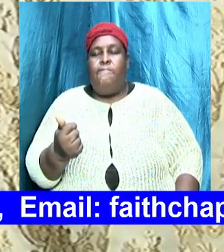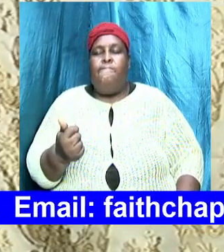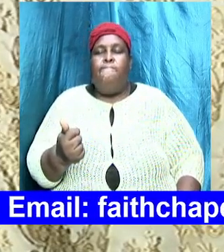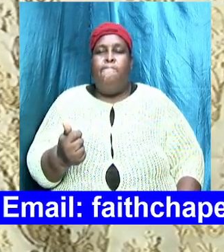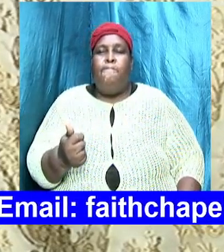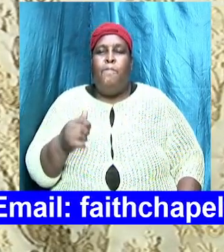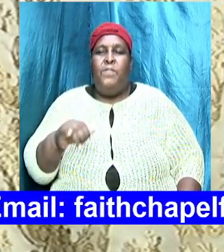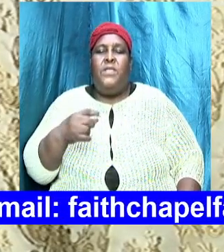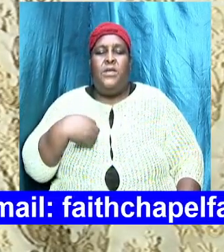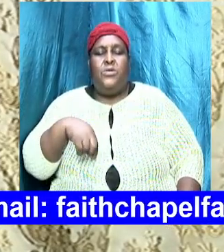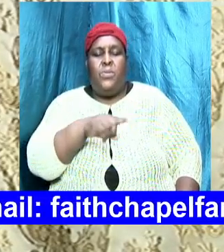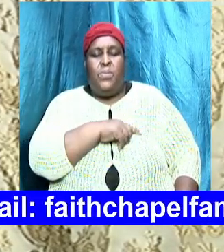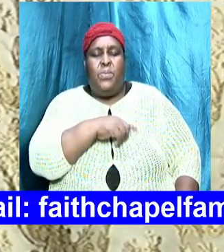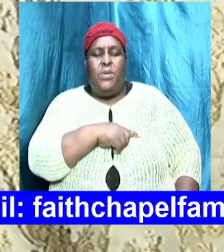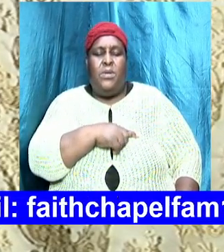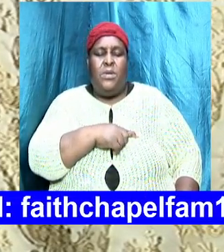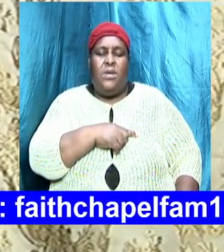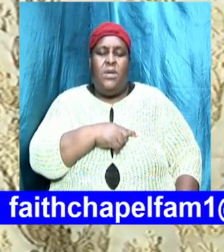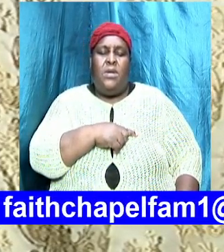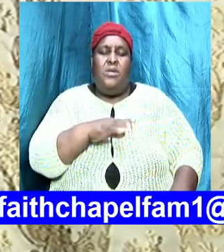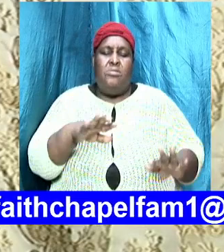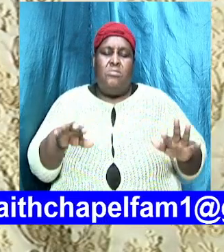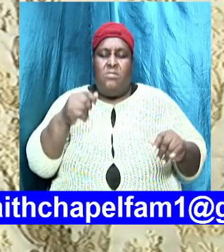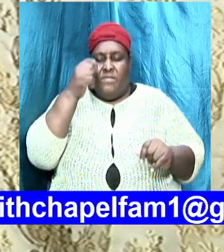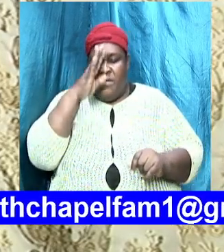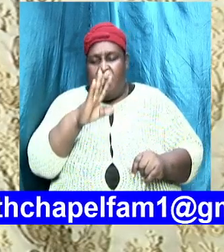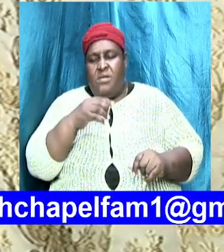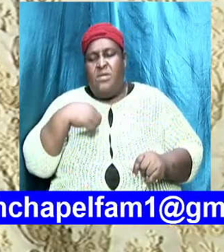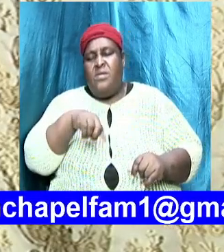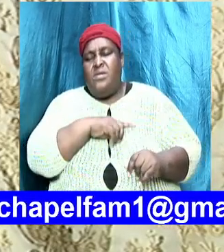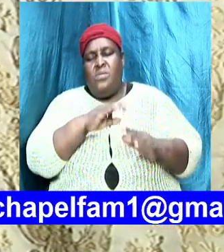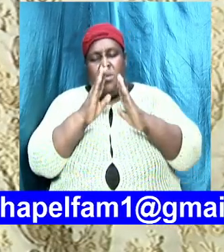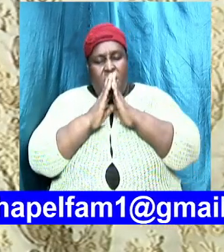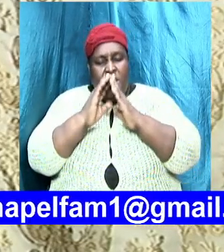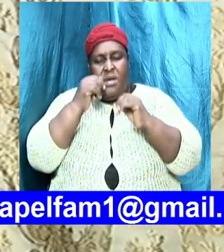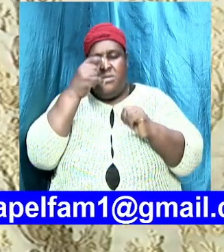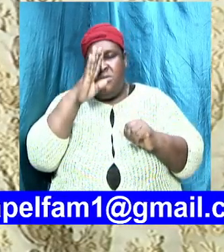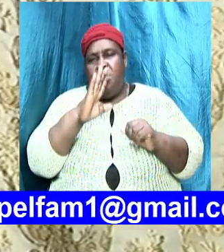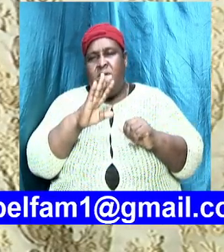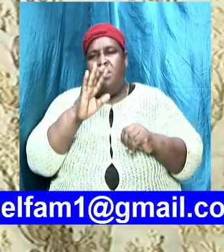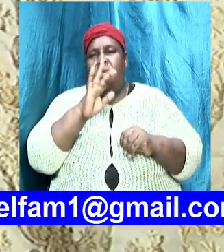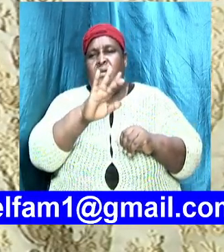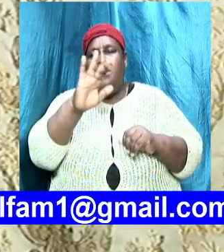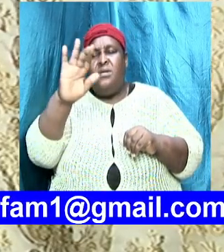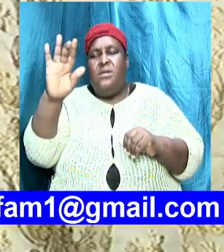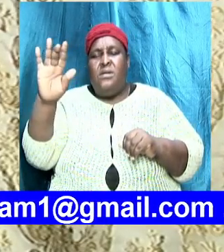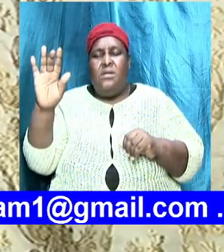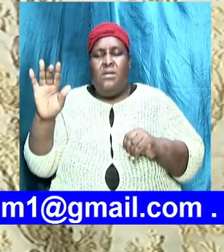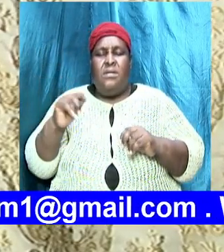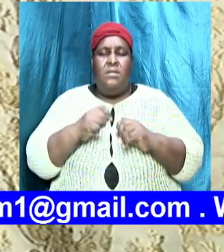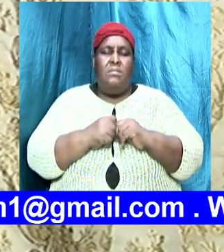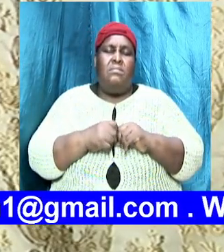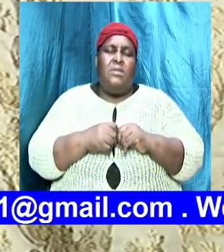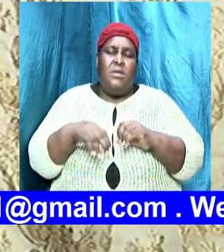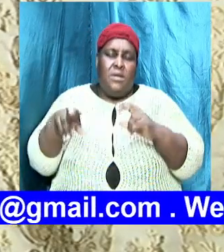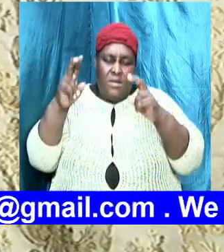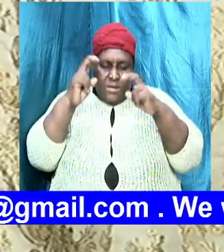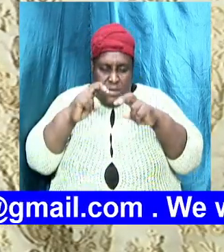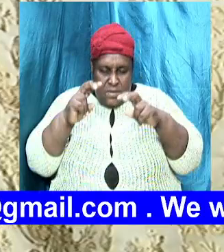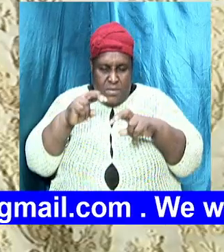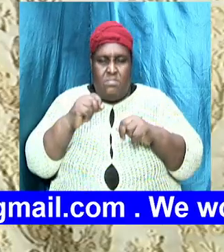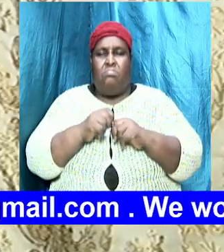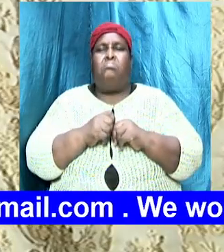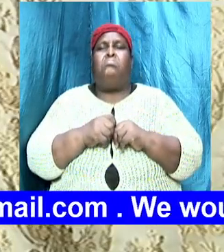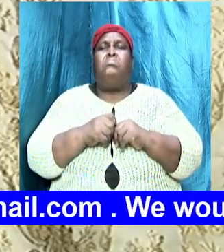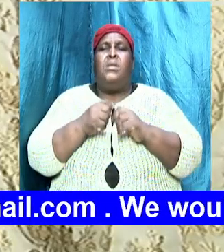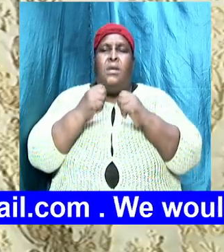that we are a child of God we ask God that you continue to touch everyone that tunes in we ask God that you